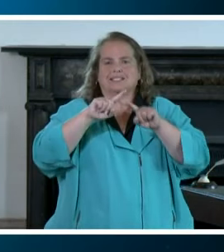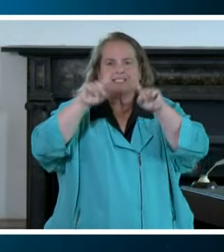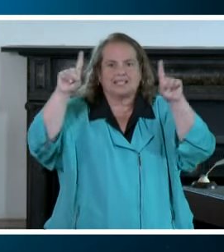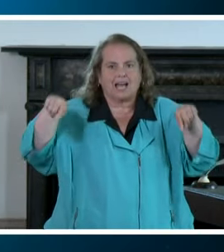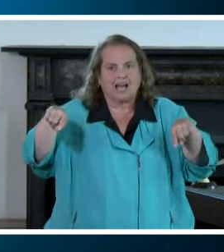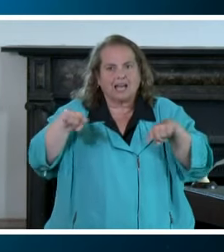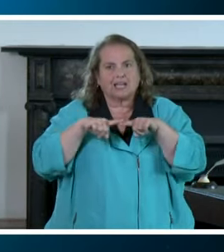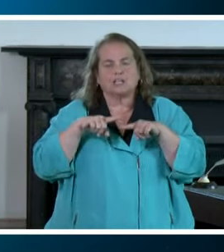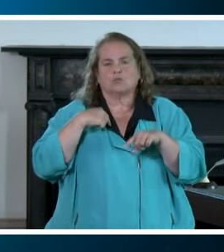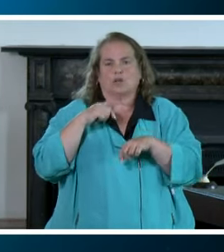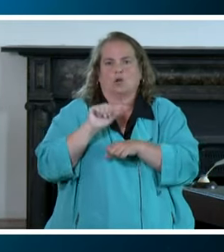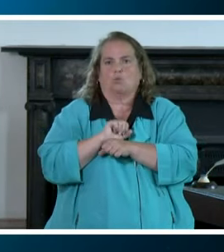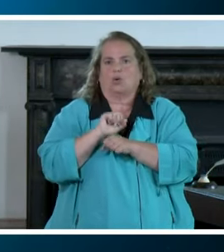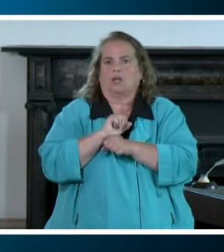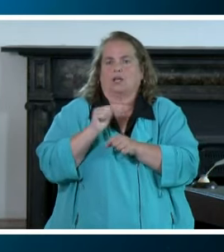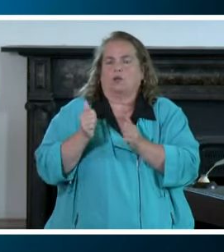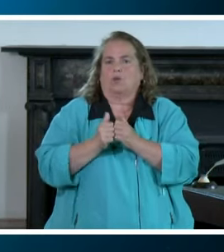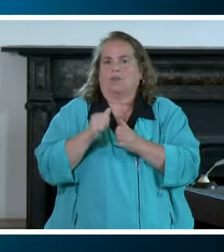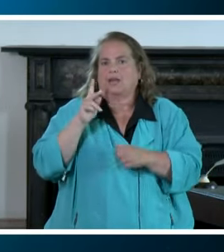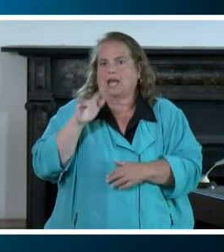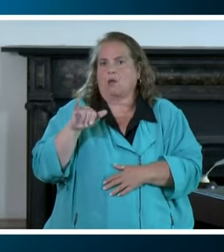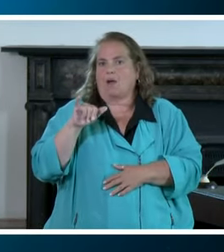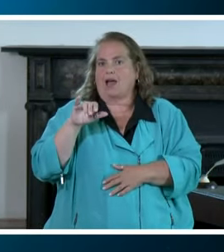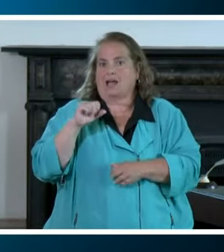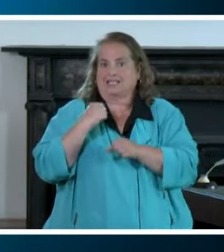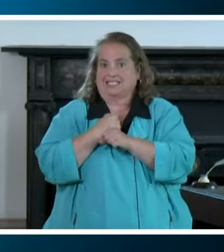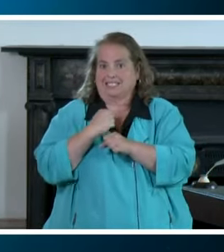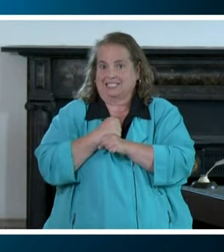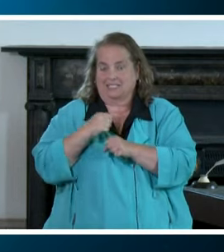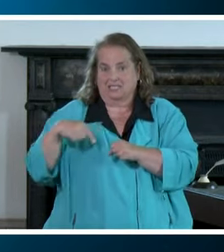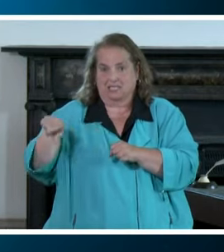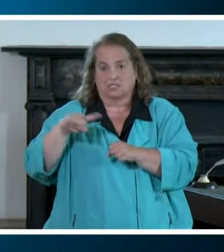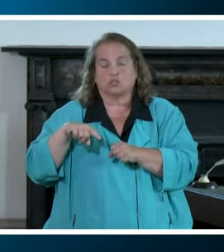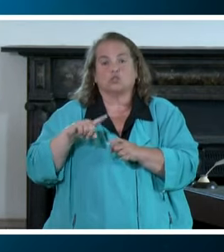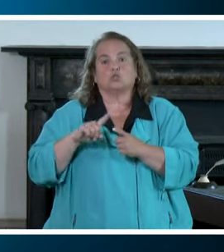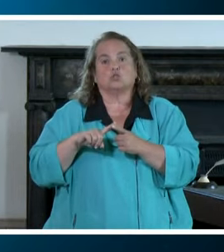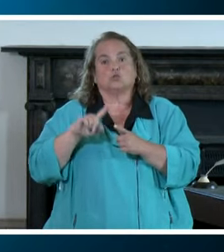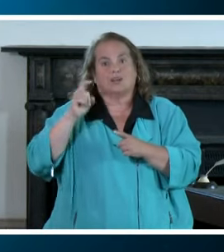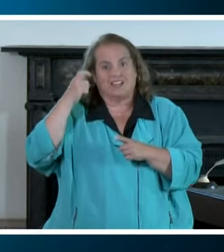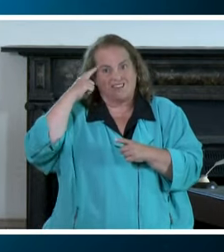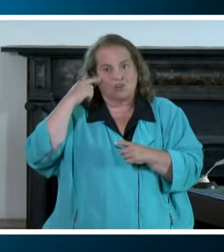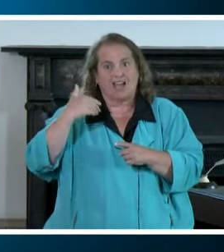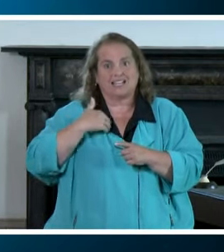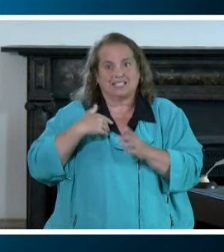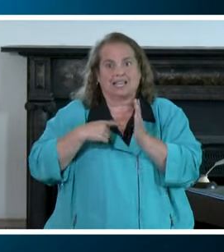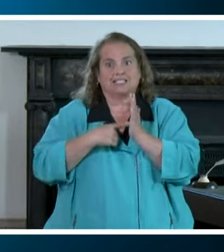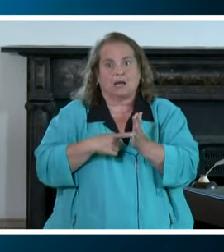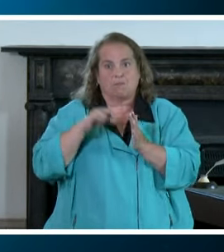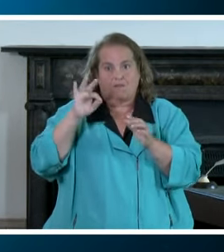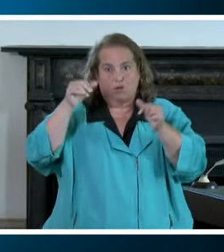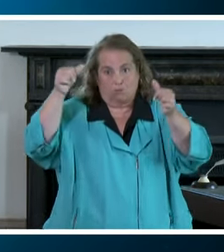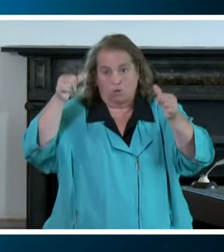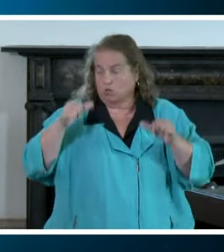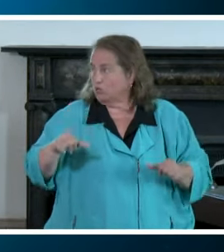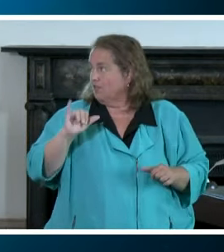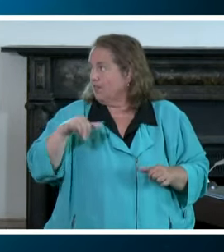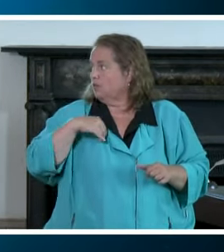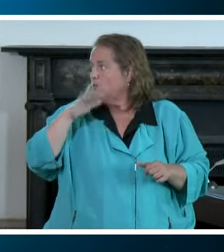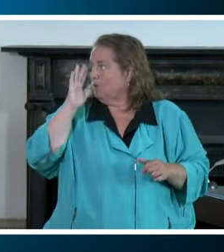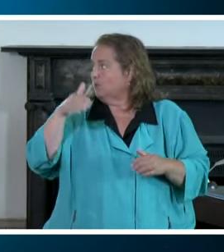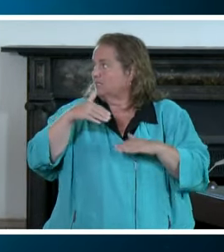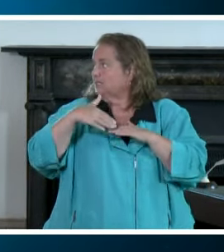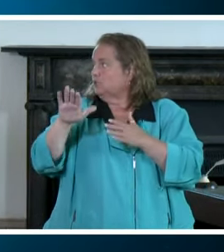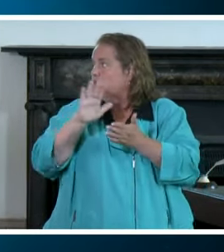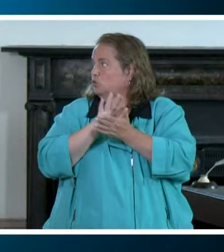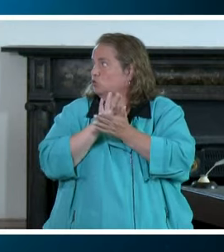we've working with been working with ky stats and governor has an example of a poster that we will be sending to our